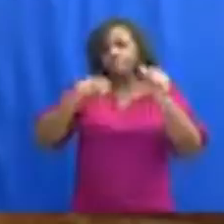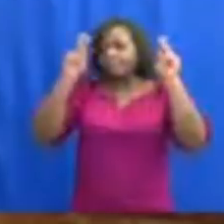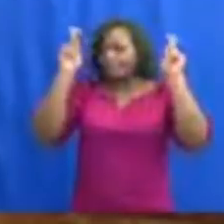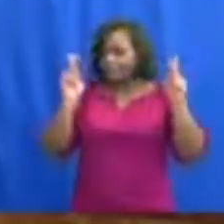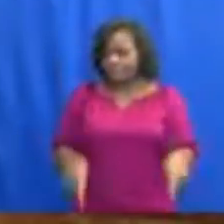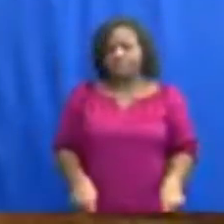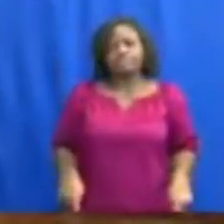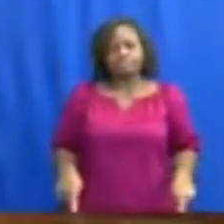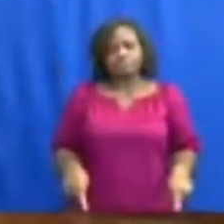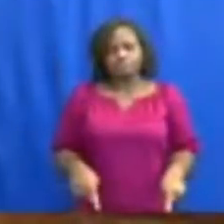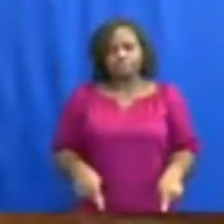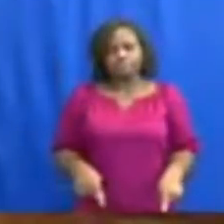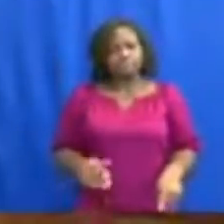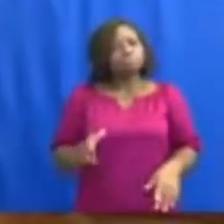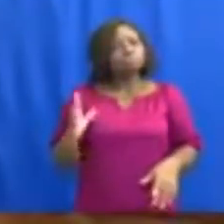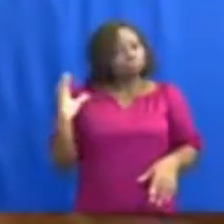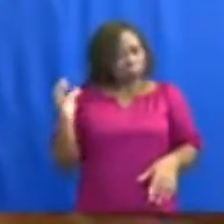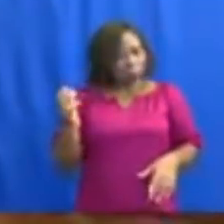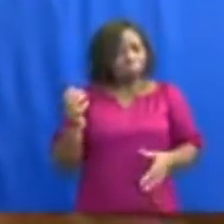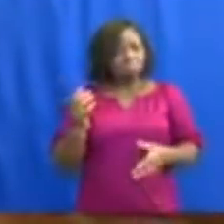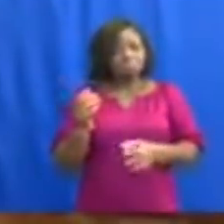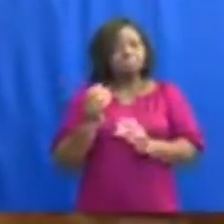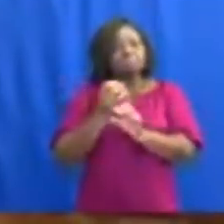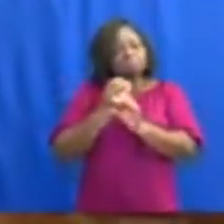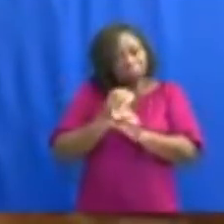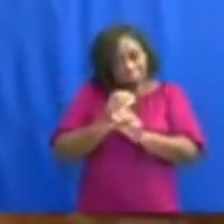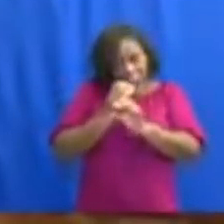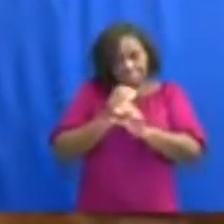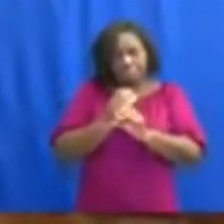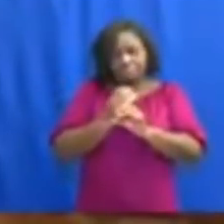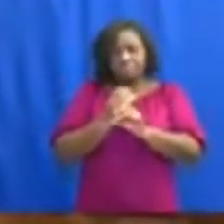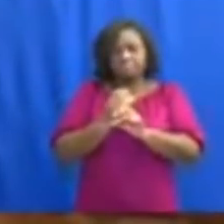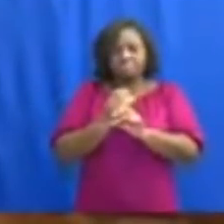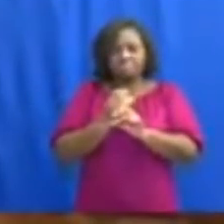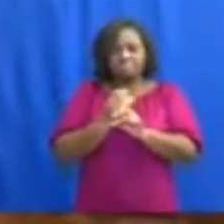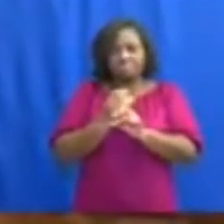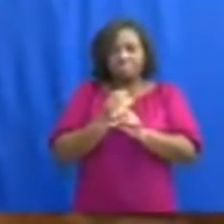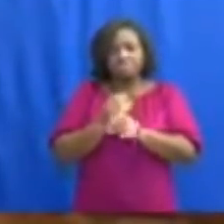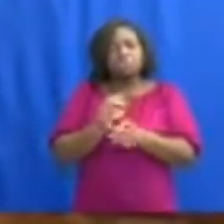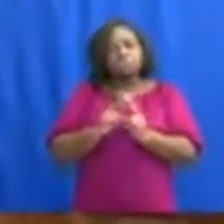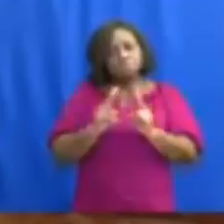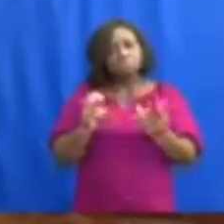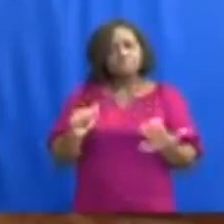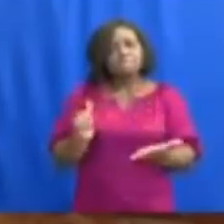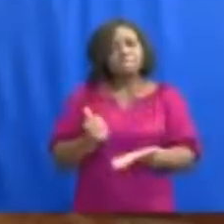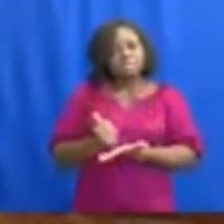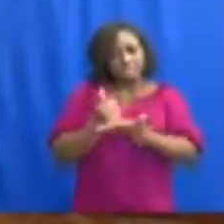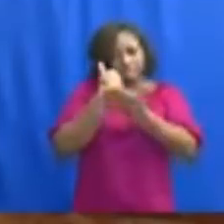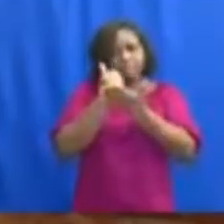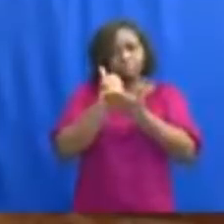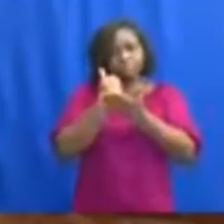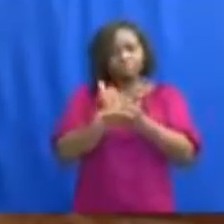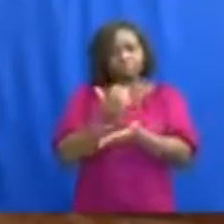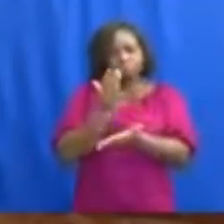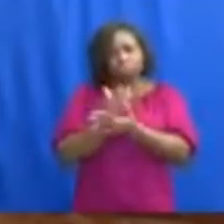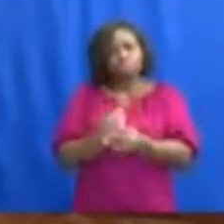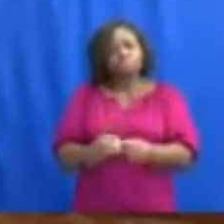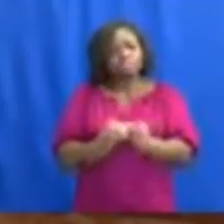to take this as a personal challenge and help break Ghana of the virus.